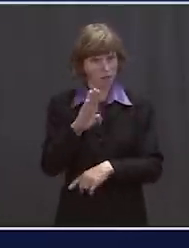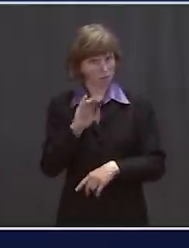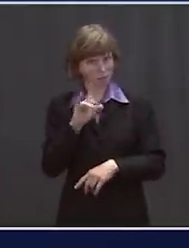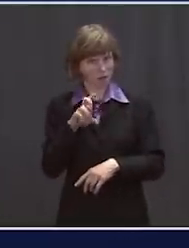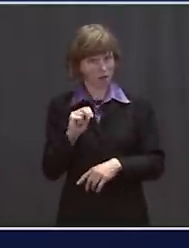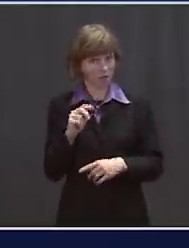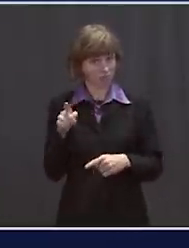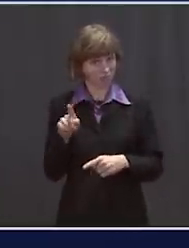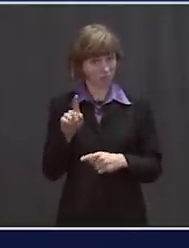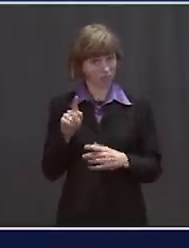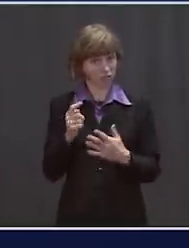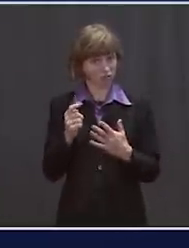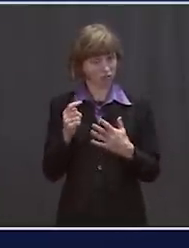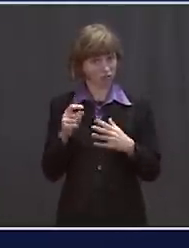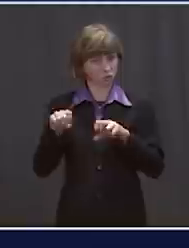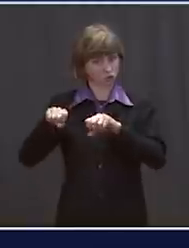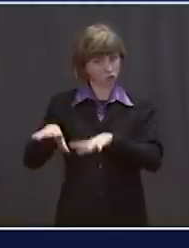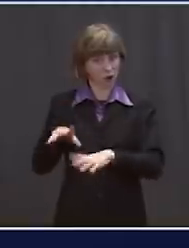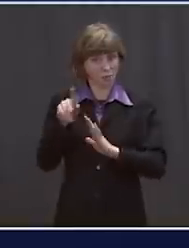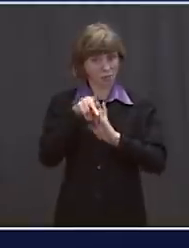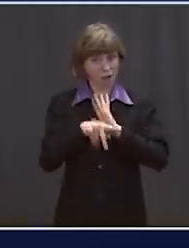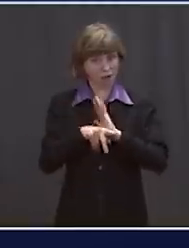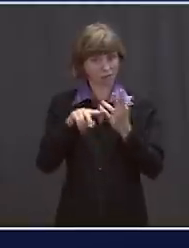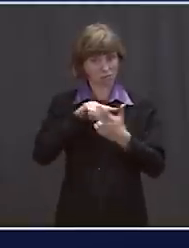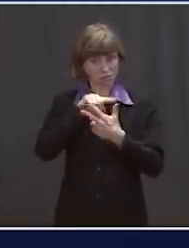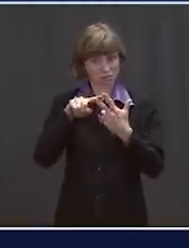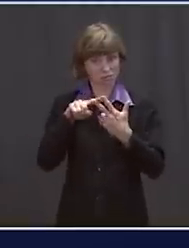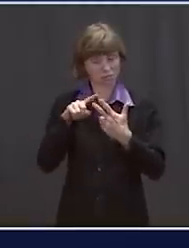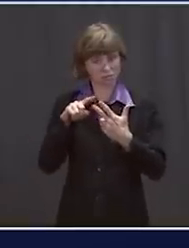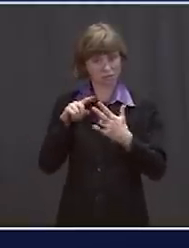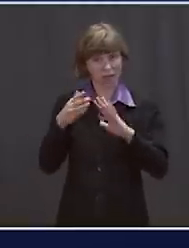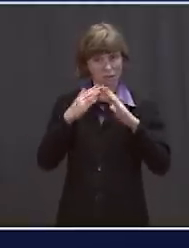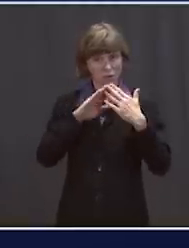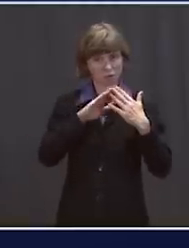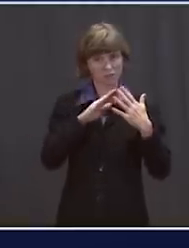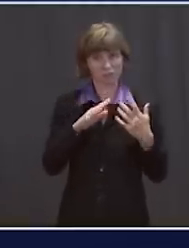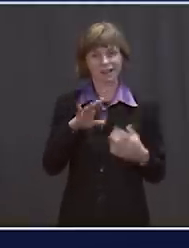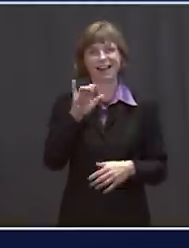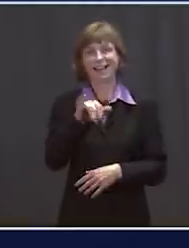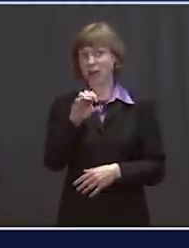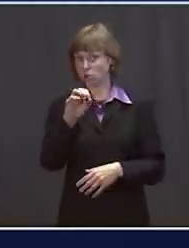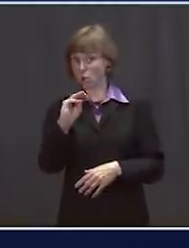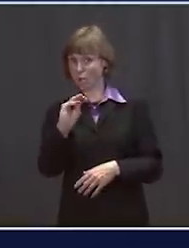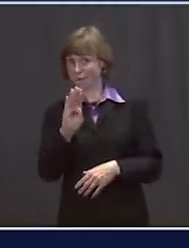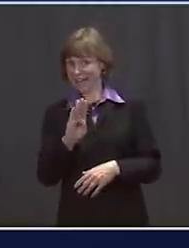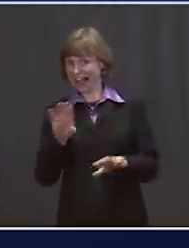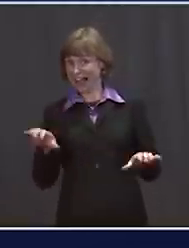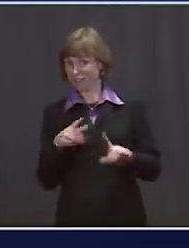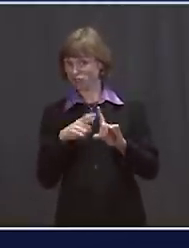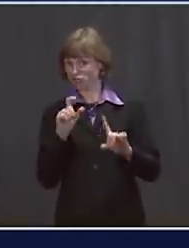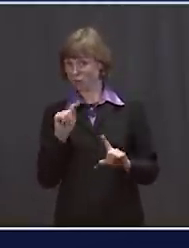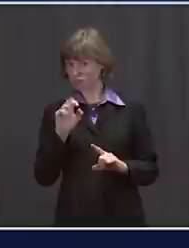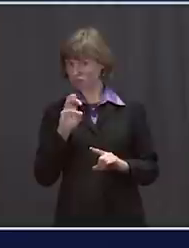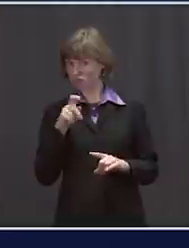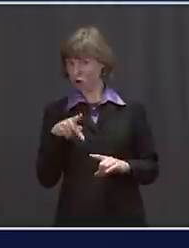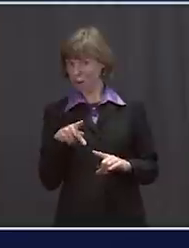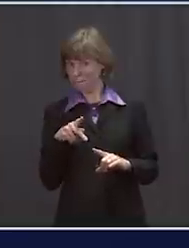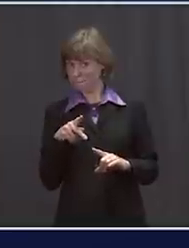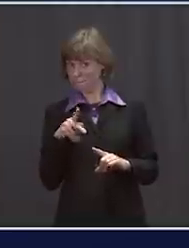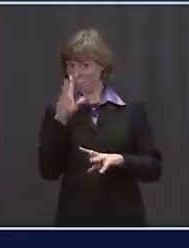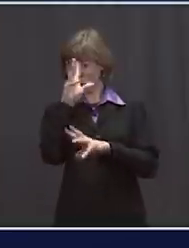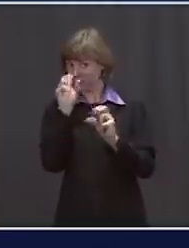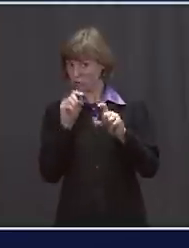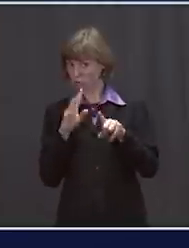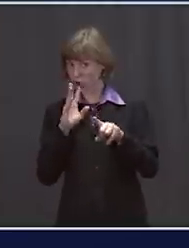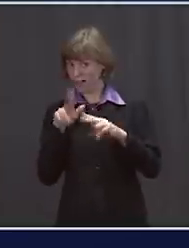reverse those policies, disfavoring grants to those three cities? Ms. This is an OMB action from the Trump administration you're asking about? Justice Department, yes.